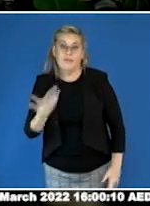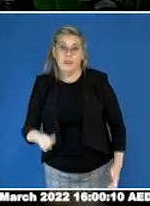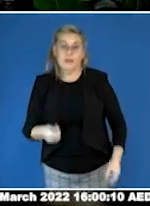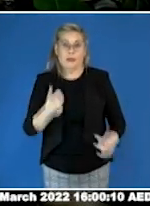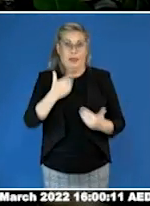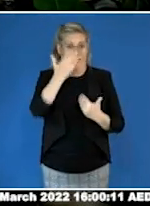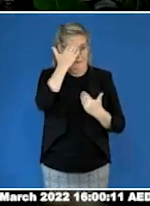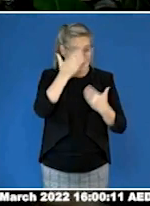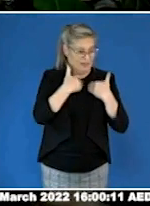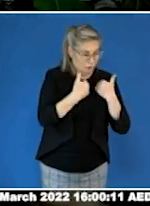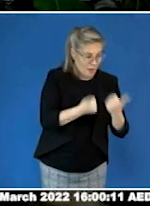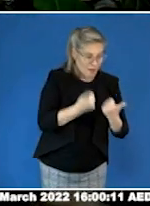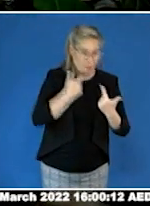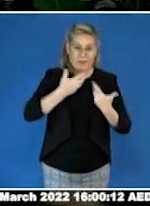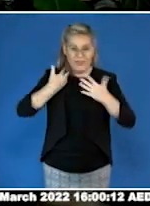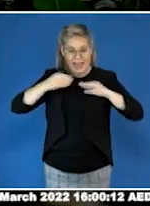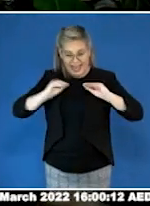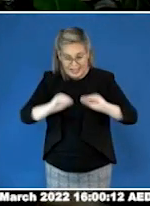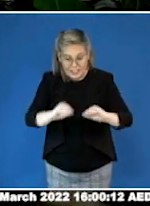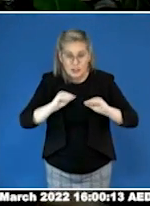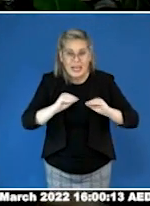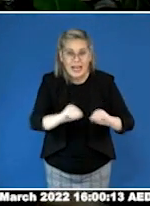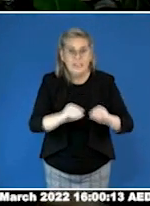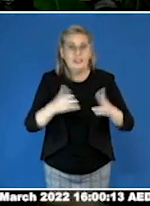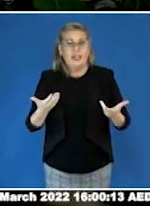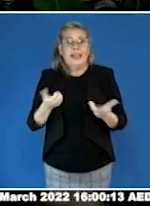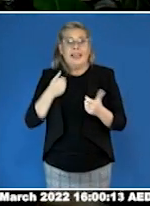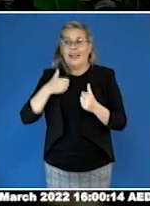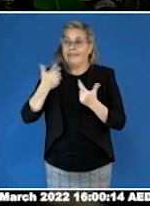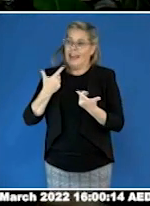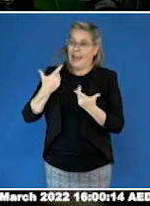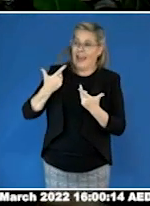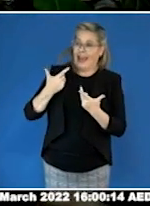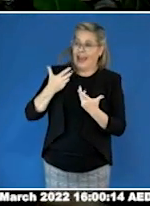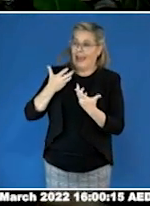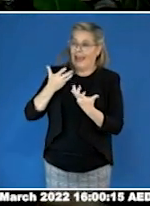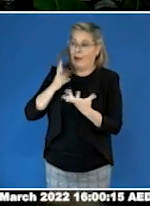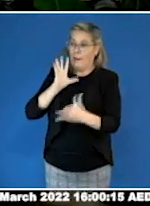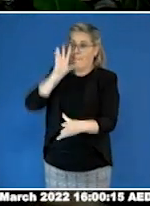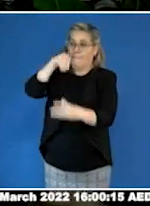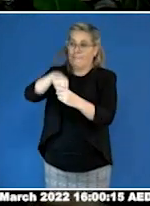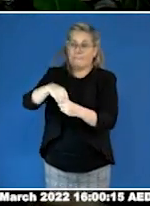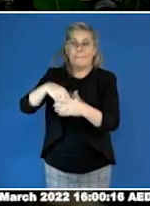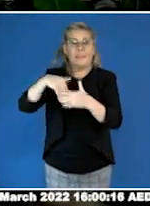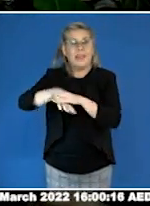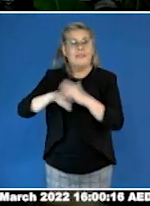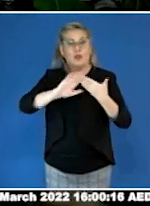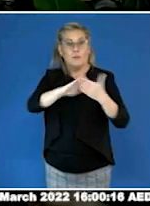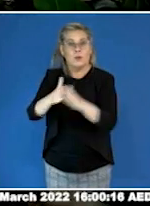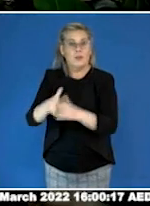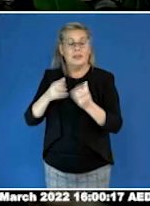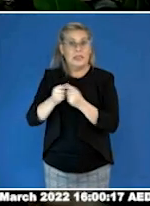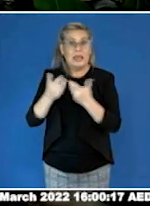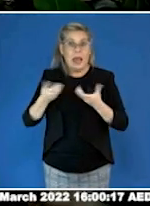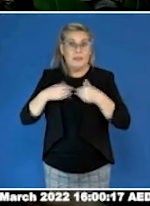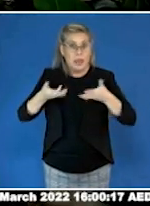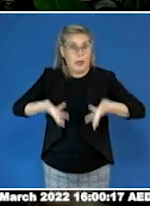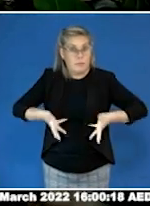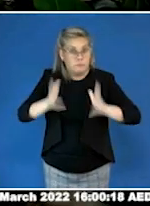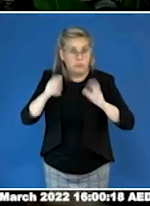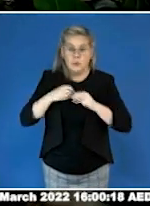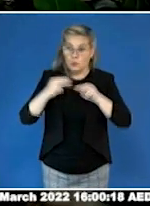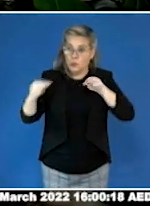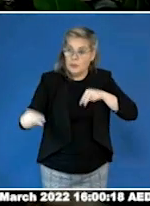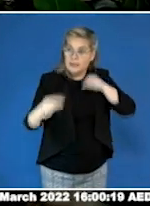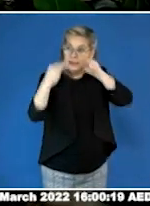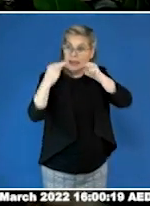access to education, and limited access to communities and their peers. Importantly for today, it exposes